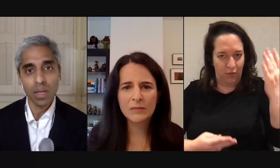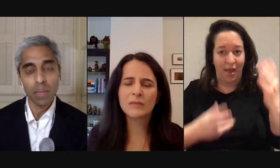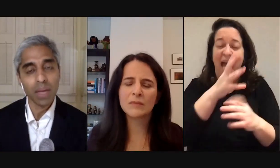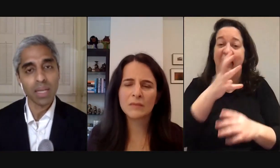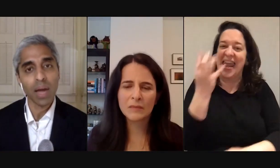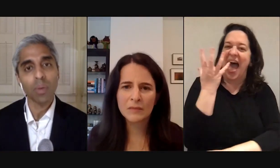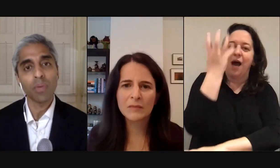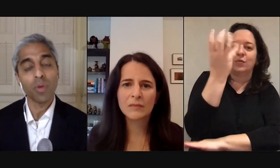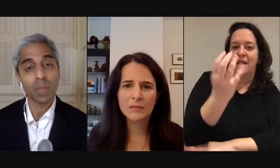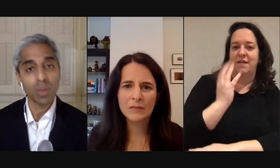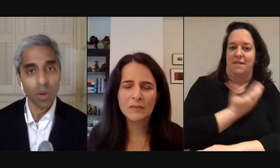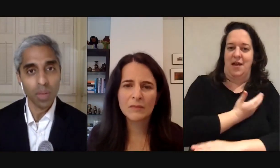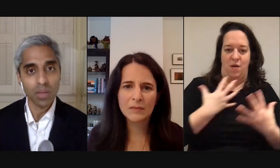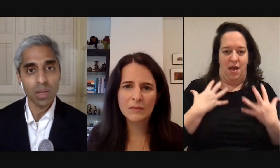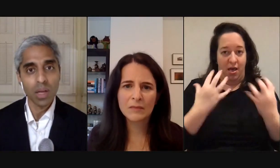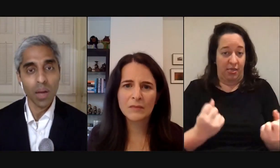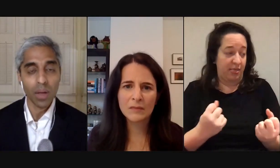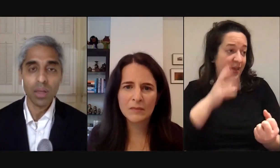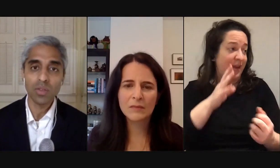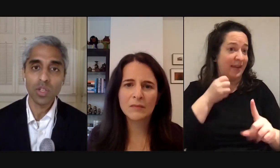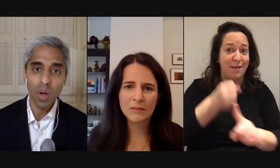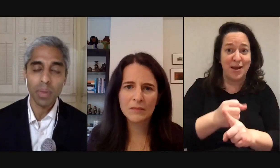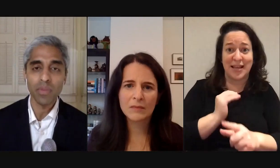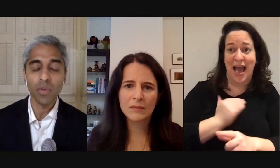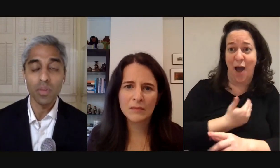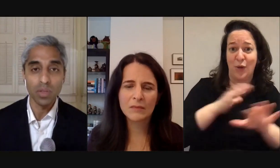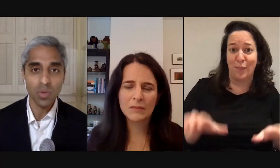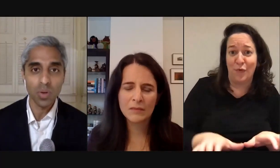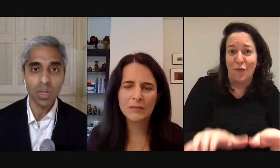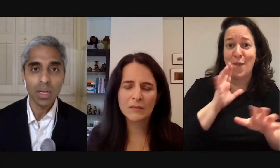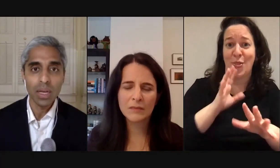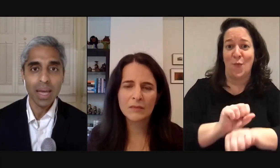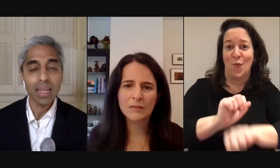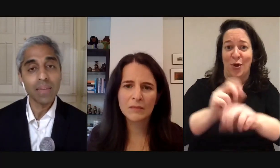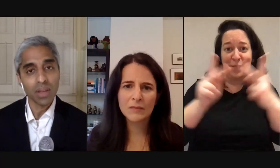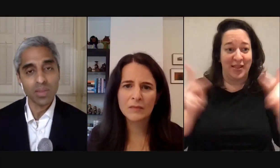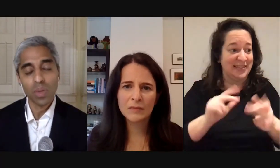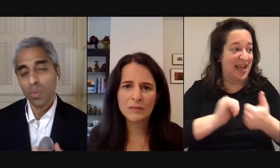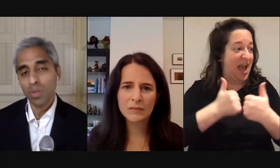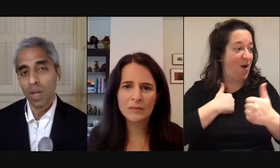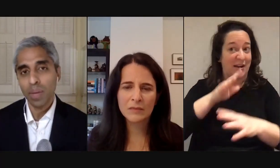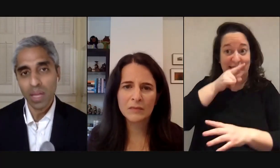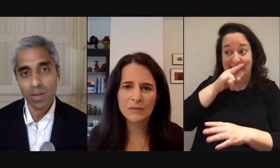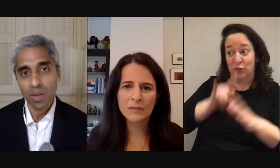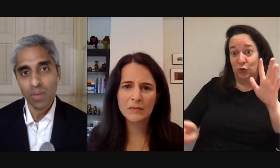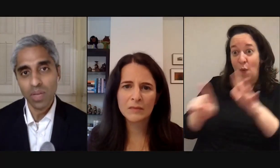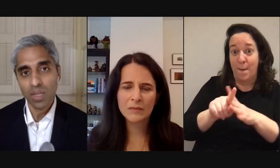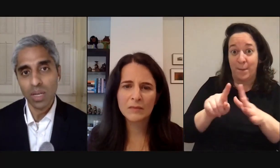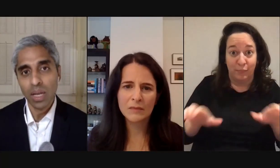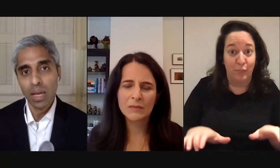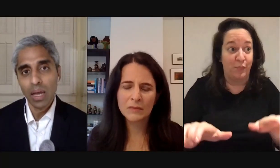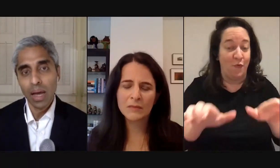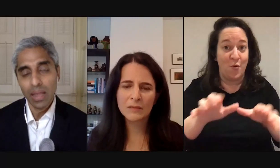well impacting how we perform in the workplace how our kids show up and perform in school and even as everything we'll talk about later in this